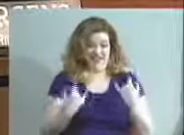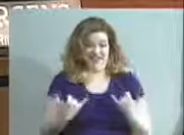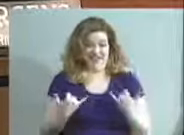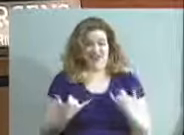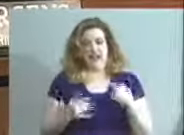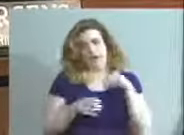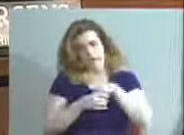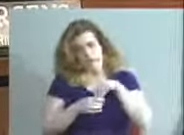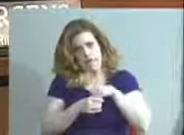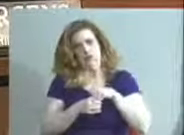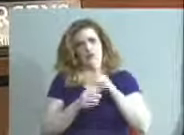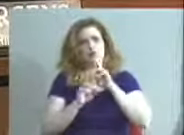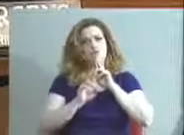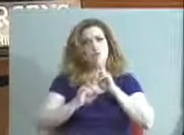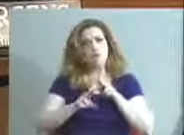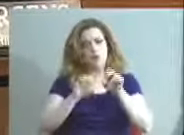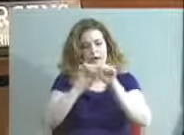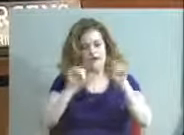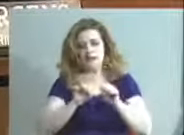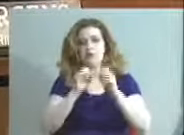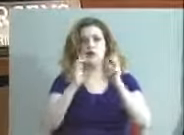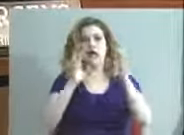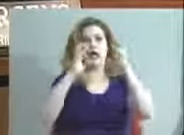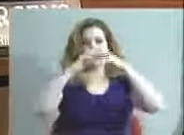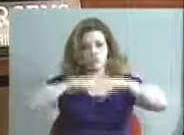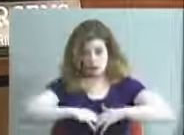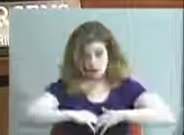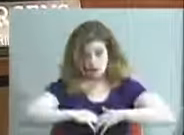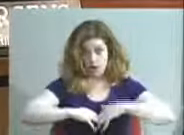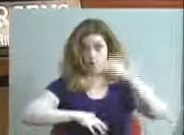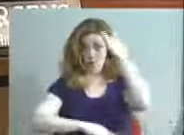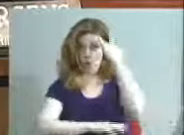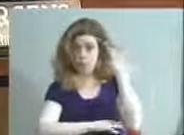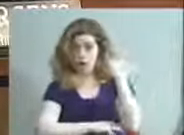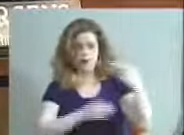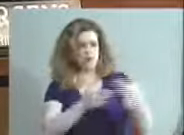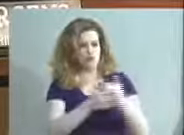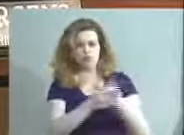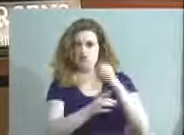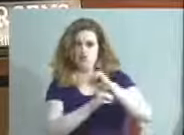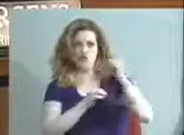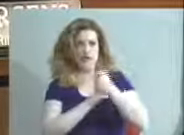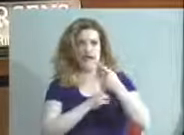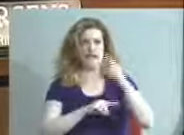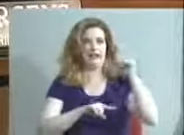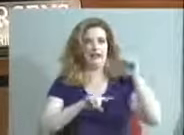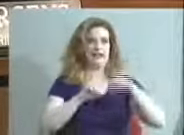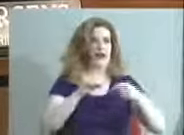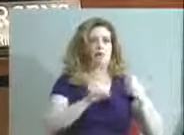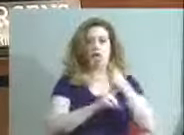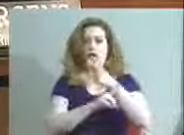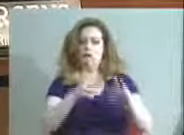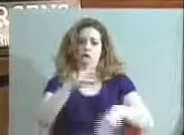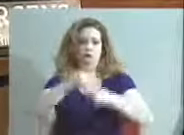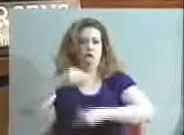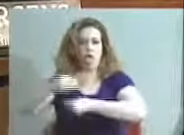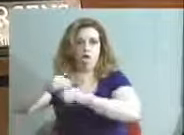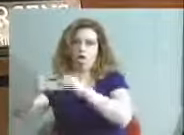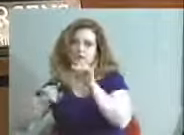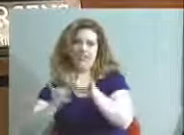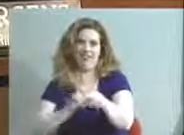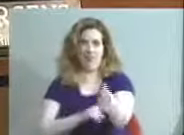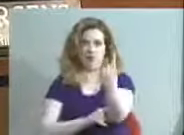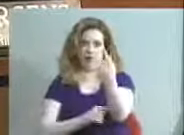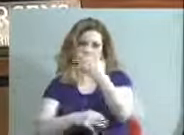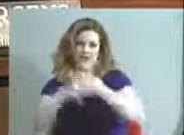system has been shut down so that new cases cannot be inadvertently added to it, instead of